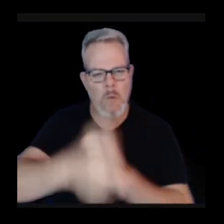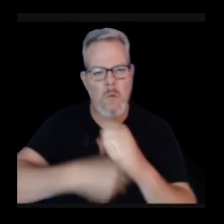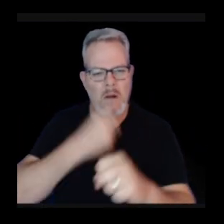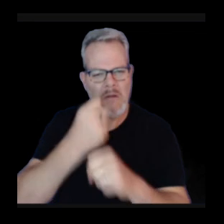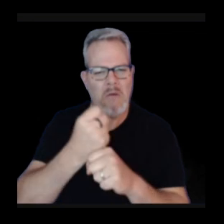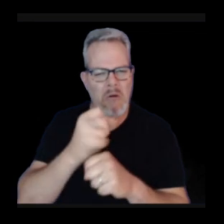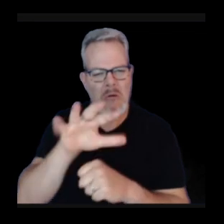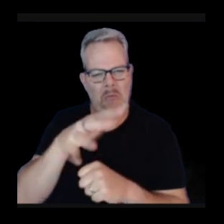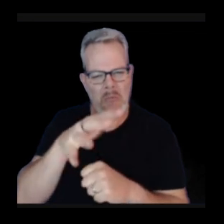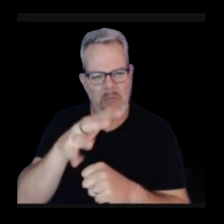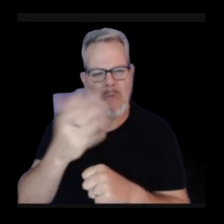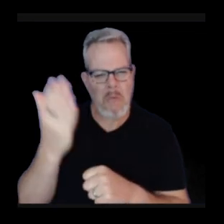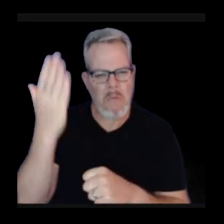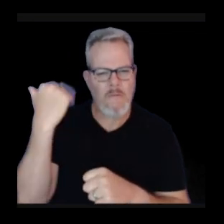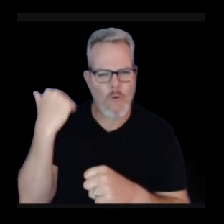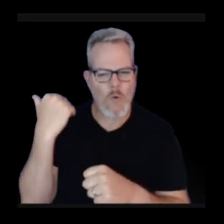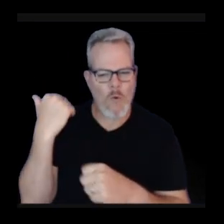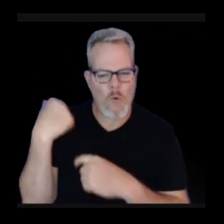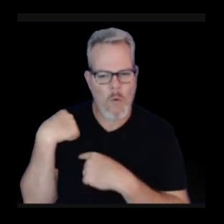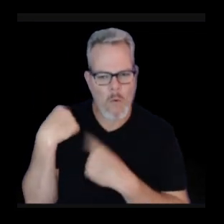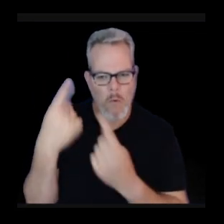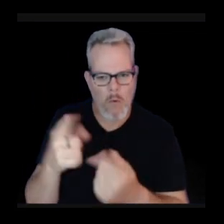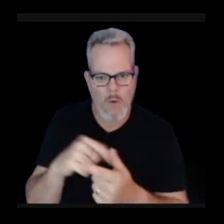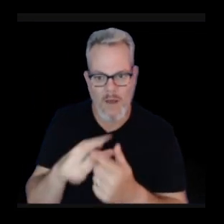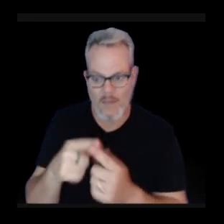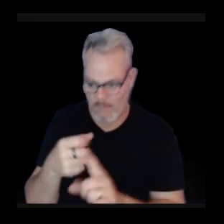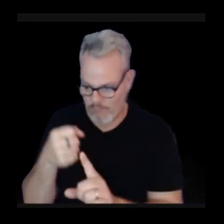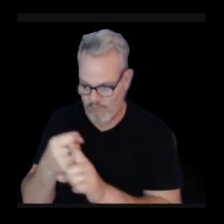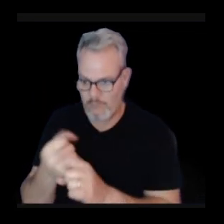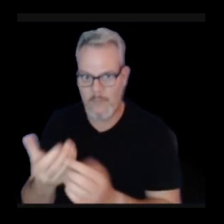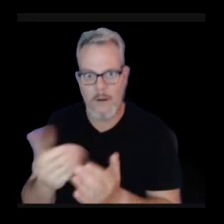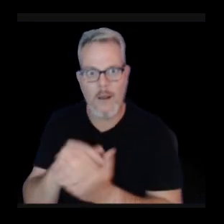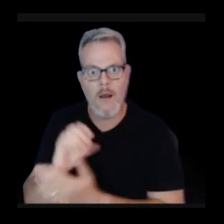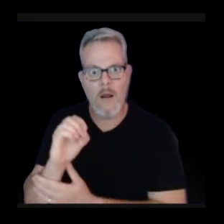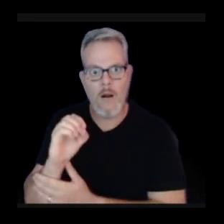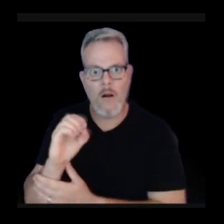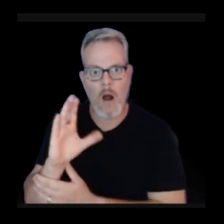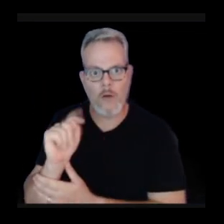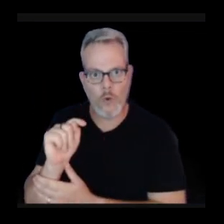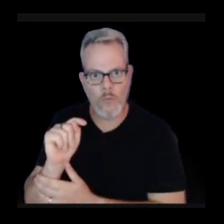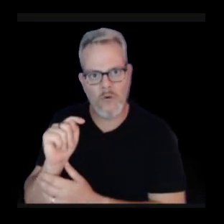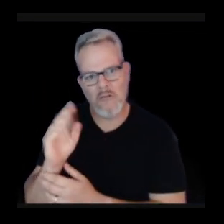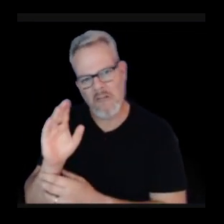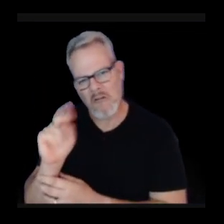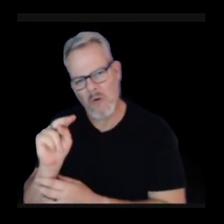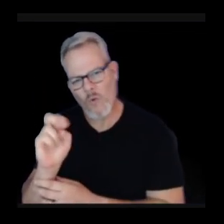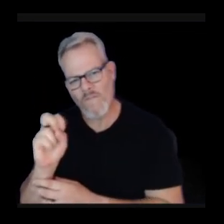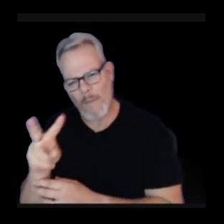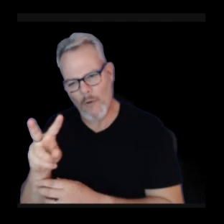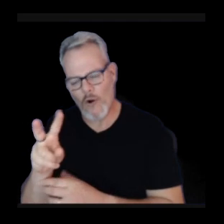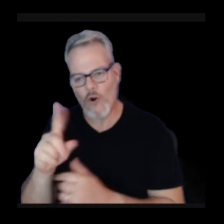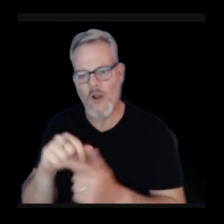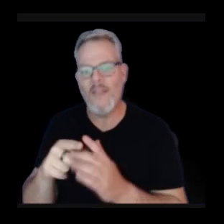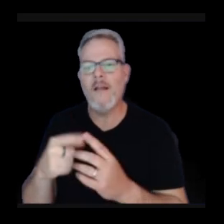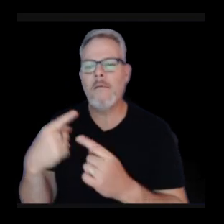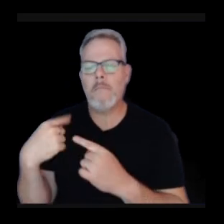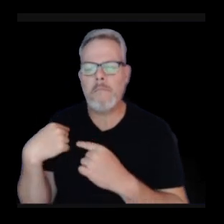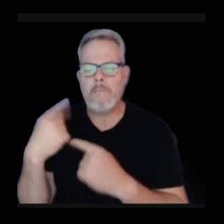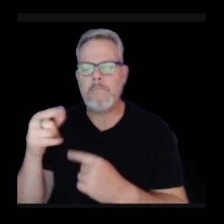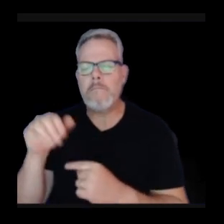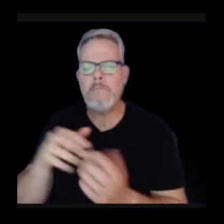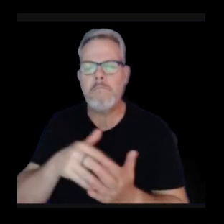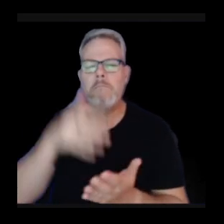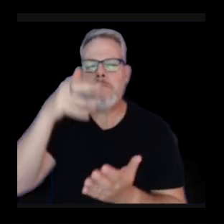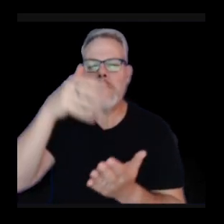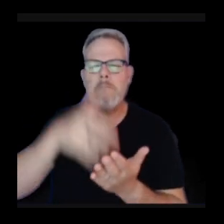peaking with an event in October, November, and a couple of flare-ups deep since then. And so really it's a